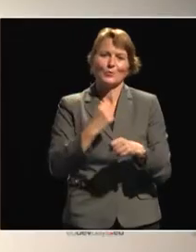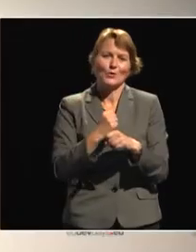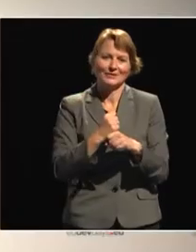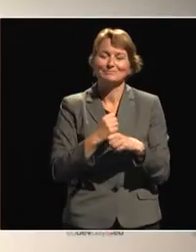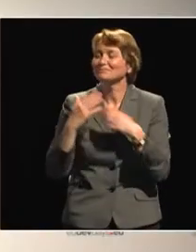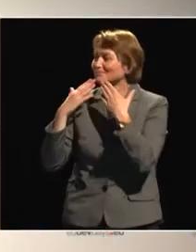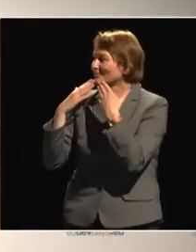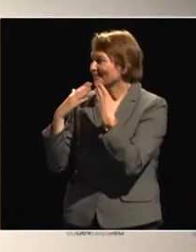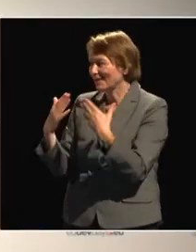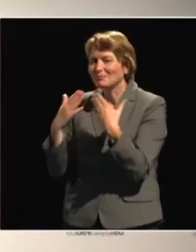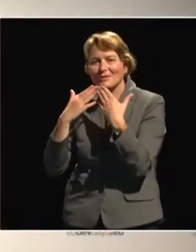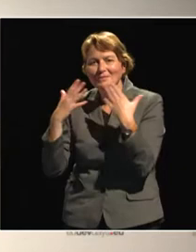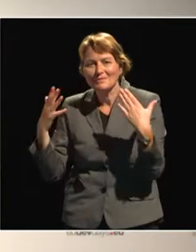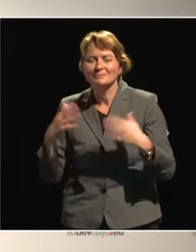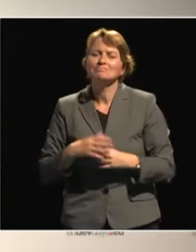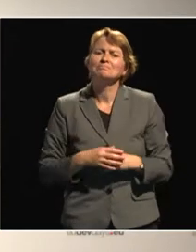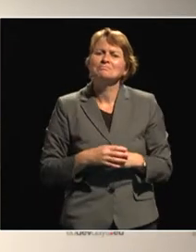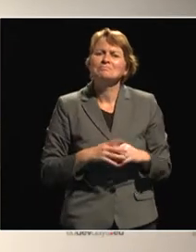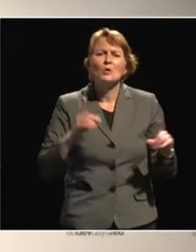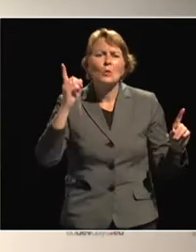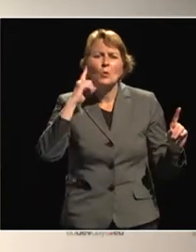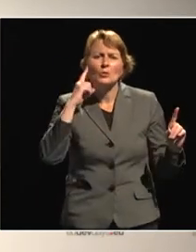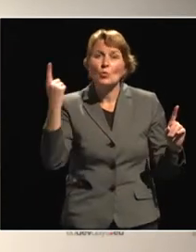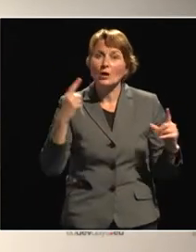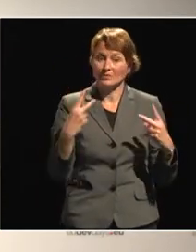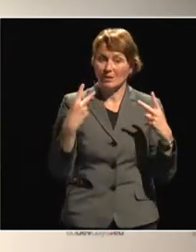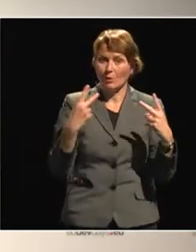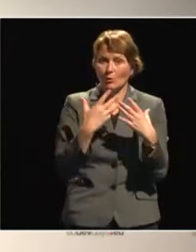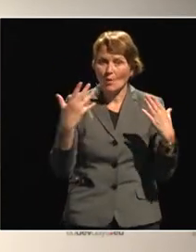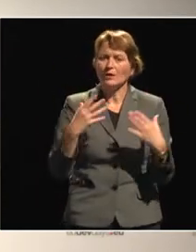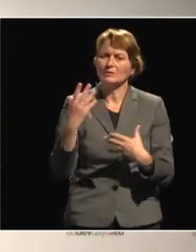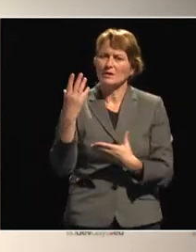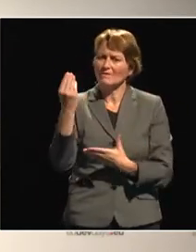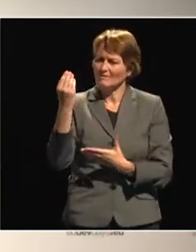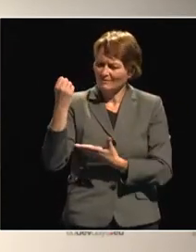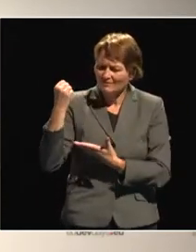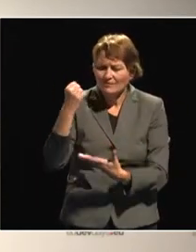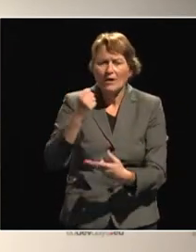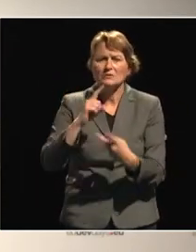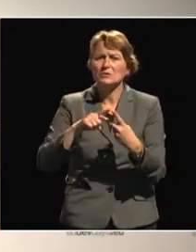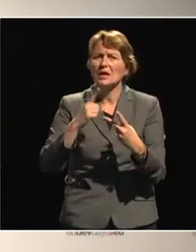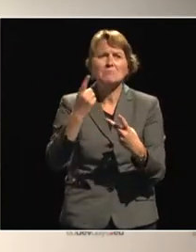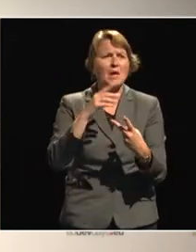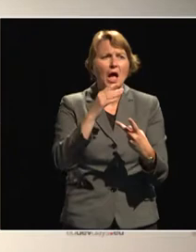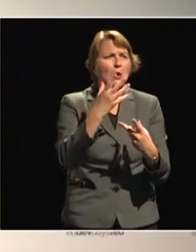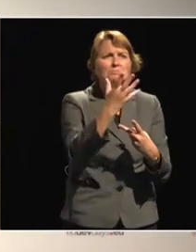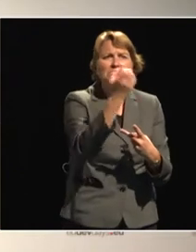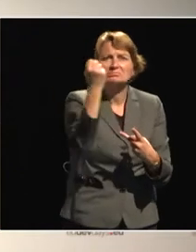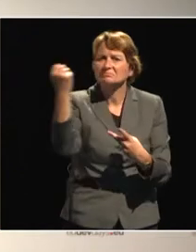much. We have heard about how important it is to have funding, to have financing and access to finance. So,